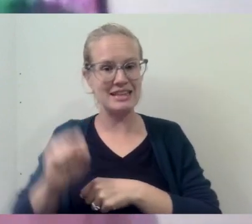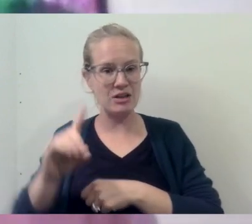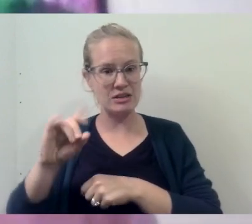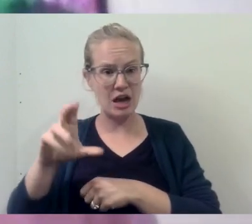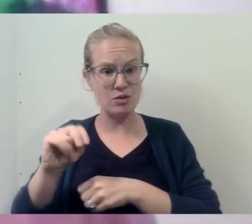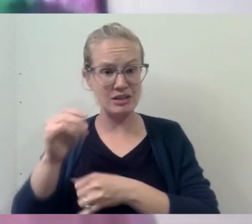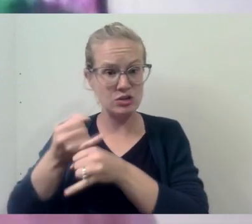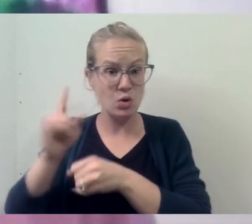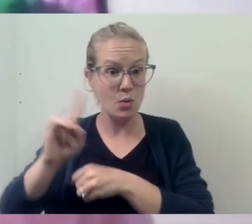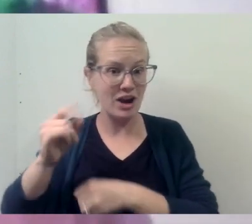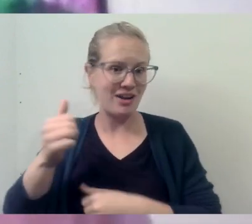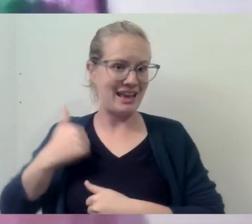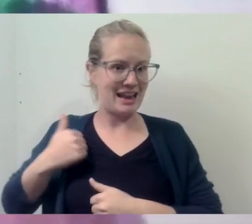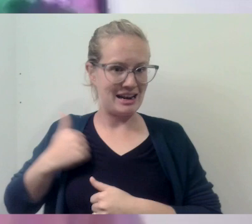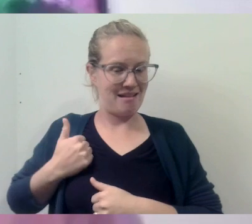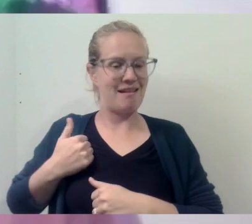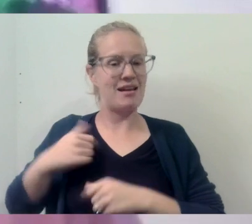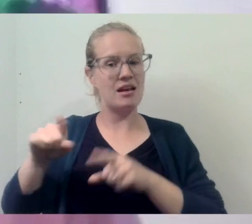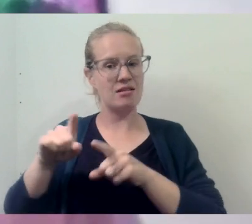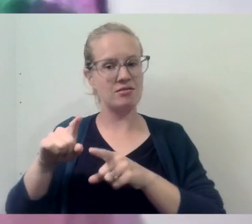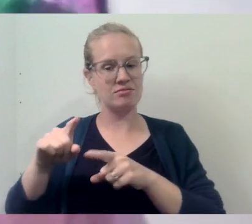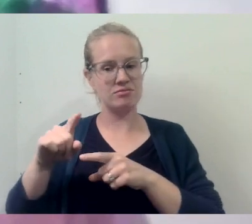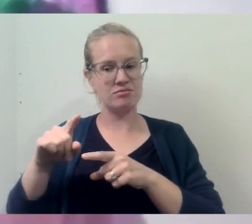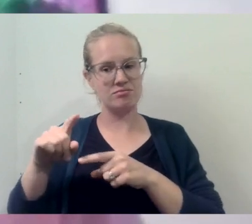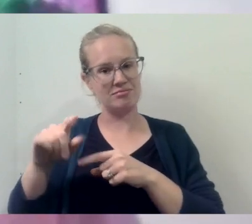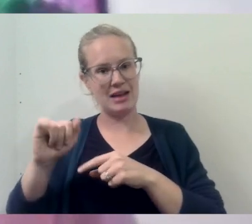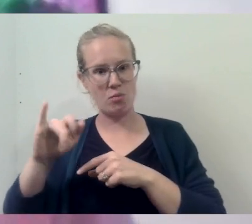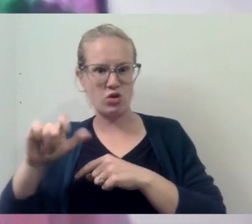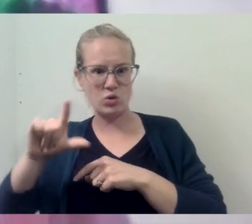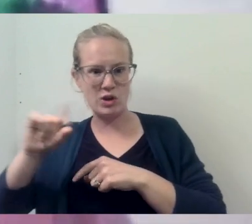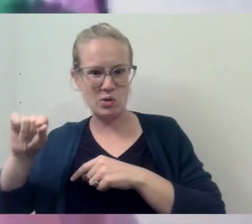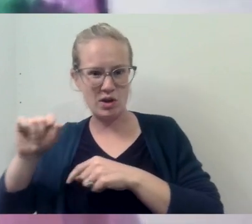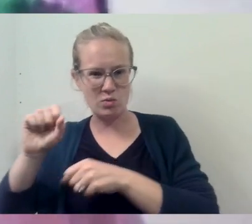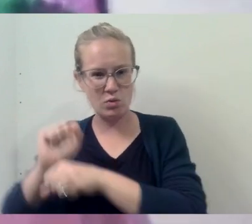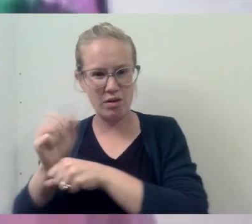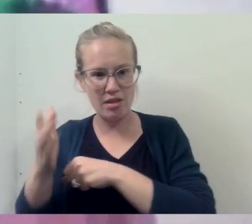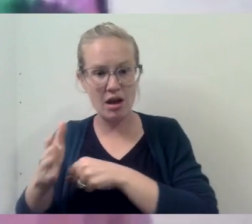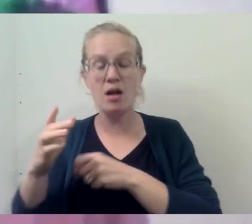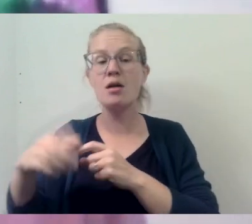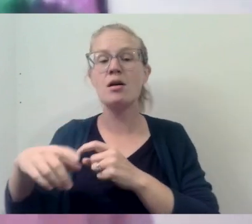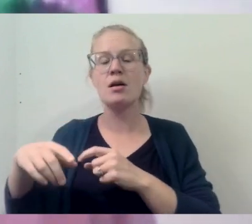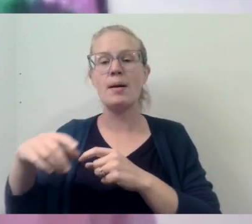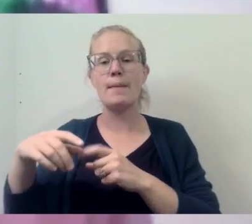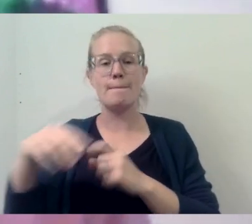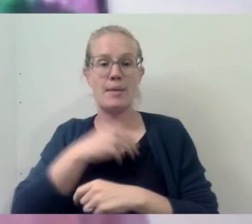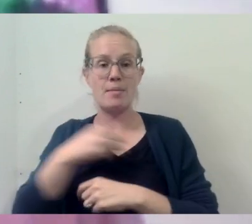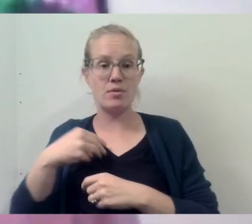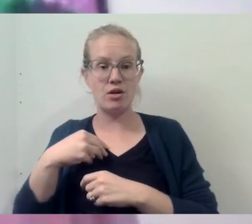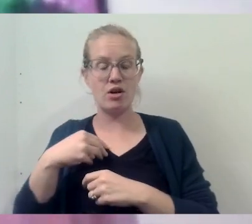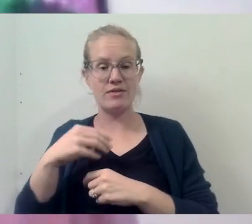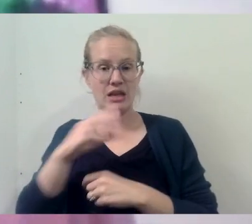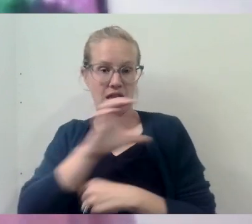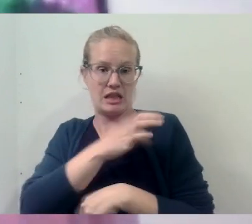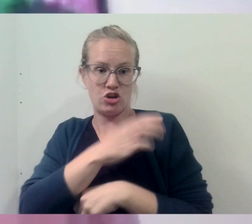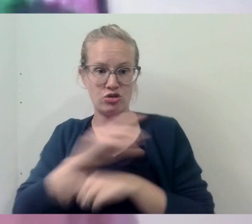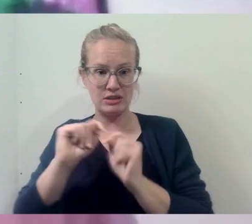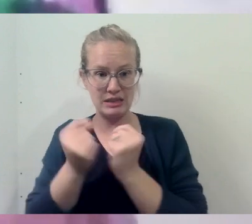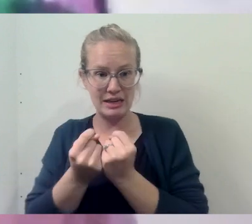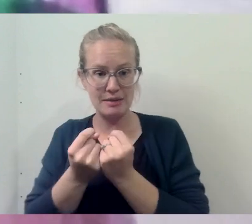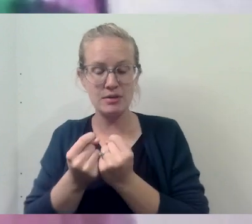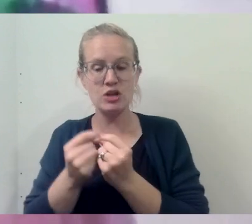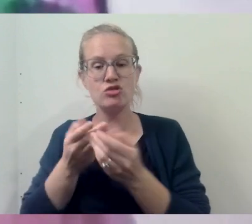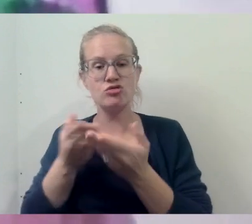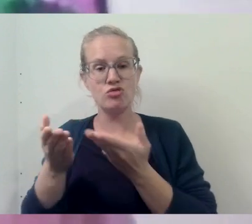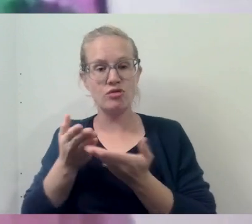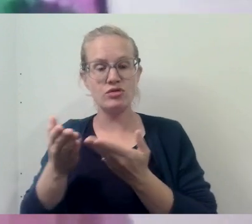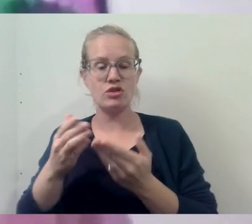Institute in Canada as of April 2020, and is a member of the clinical team, which is an institute that serves